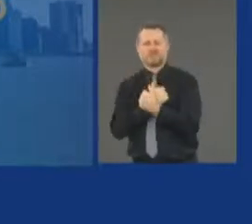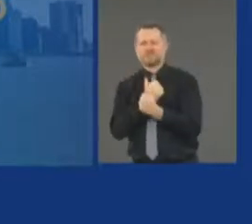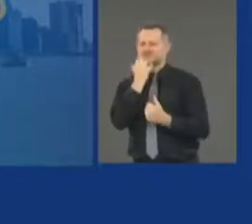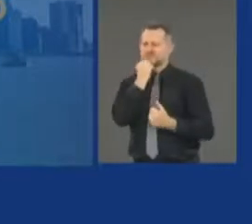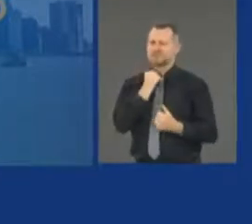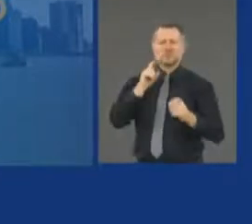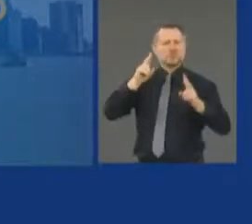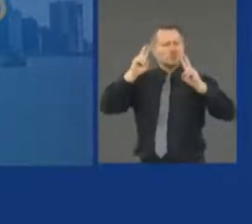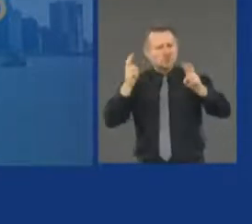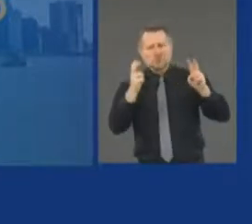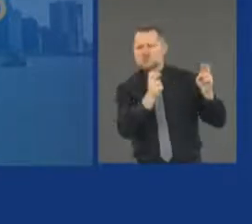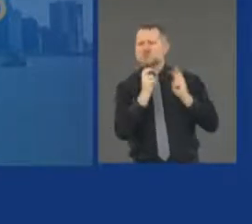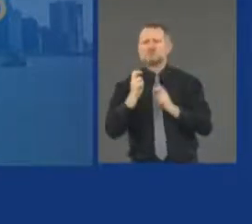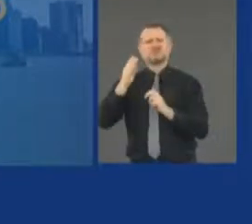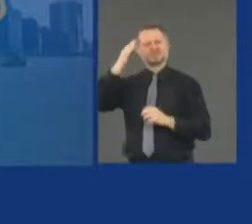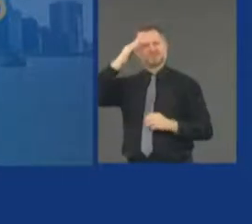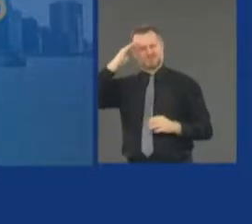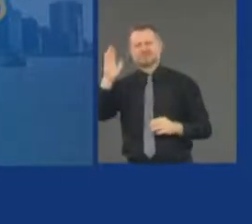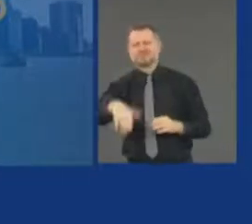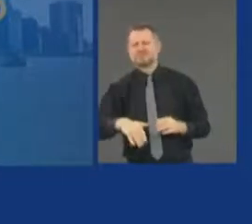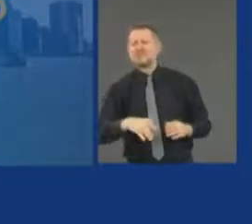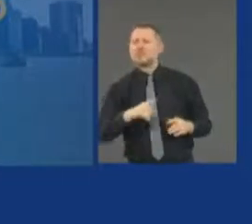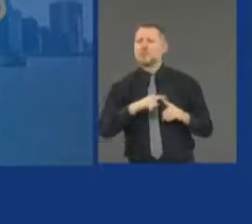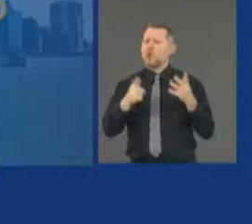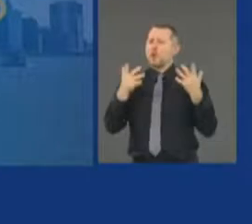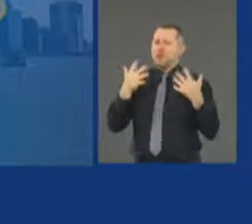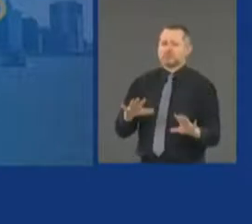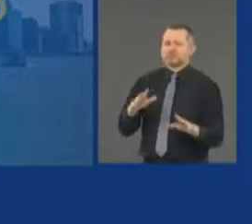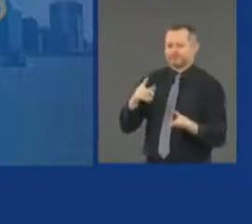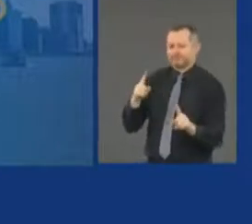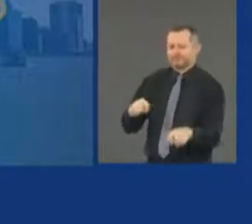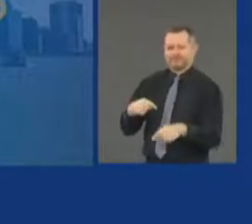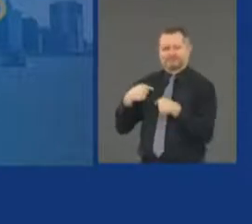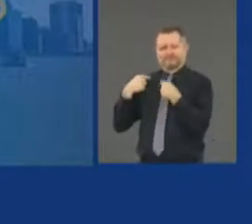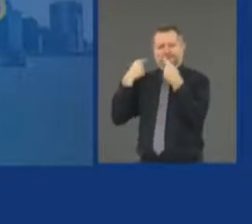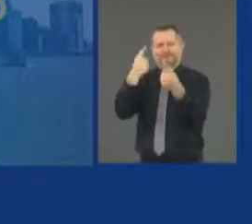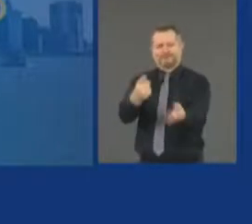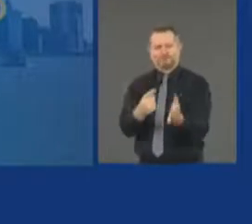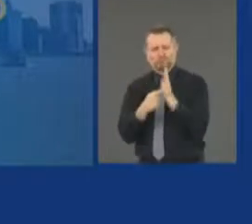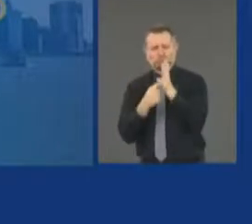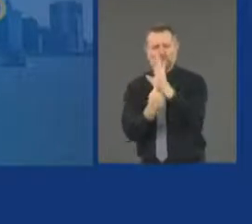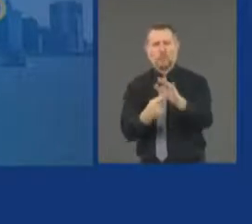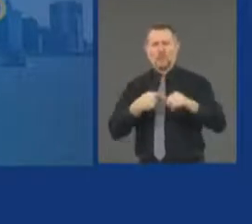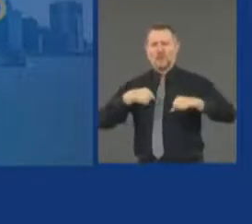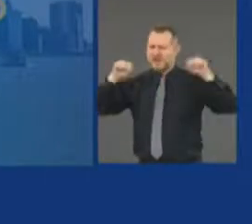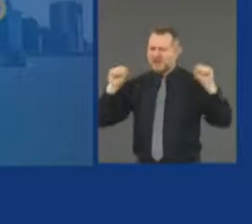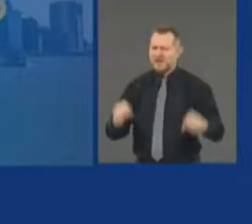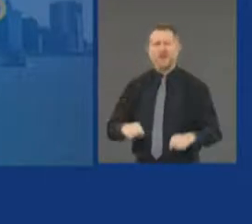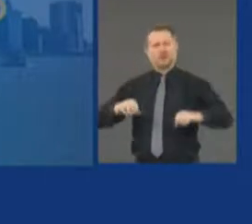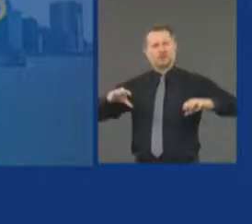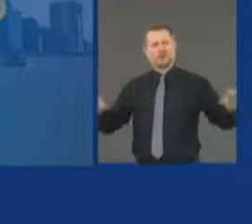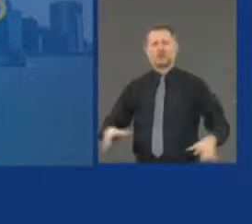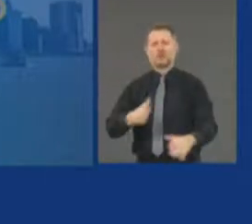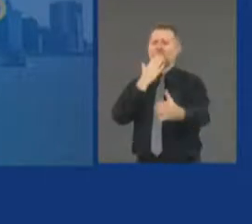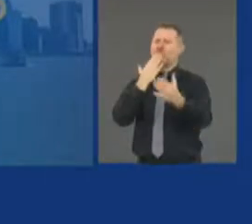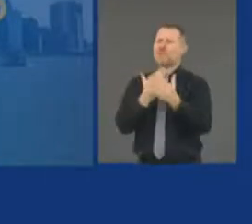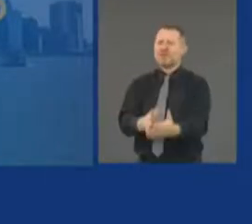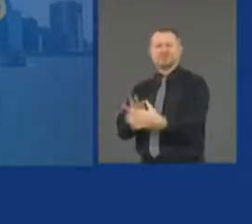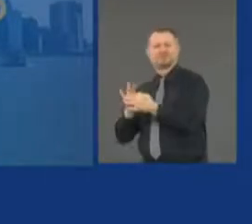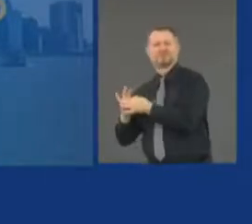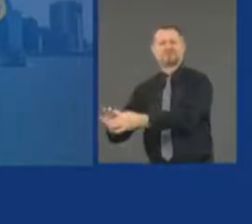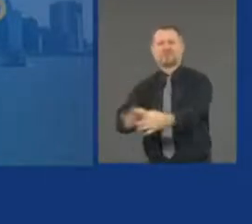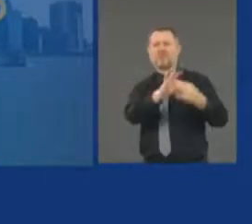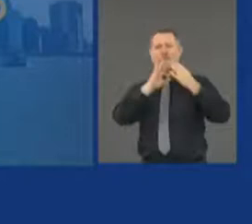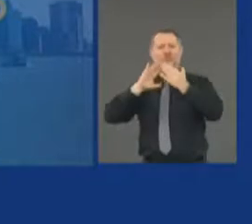we've shown how good we can be as a community and how much we respect one